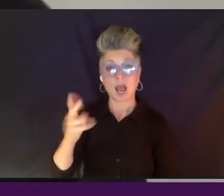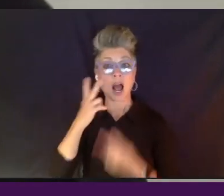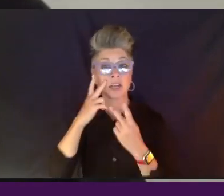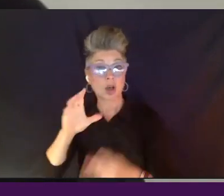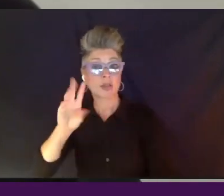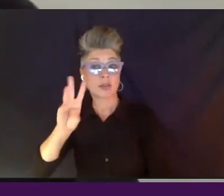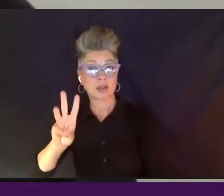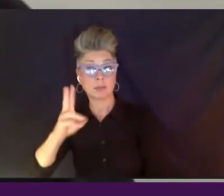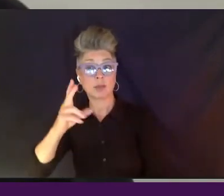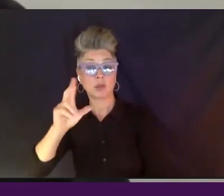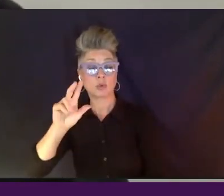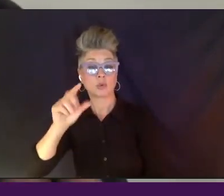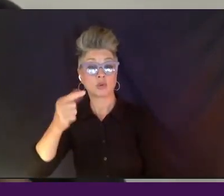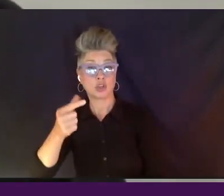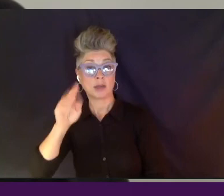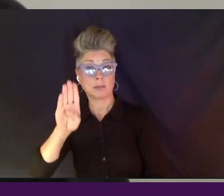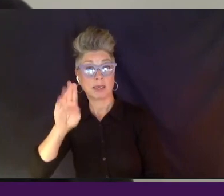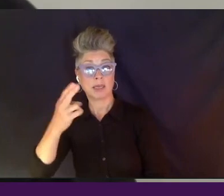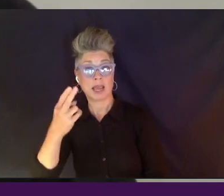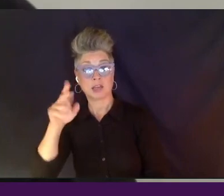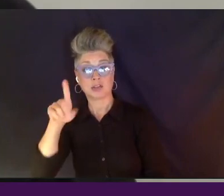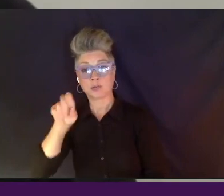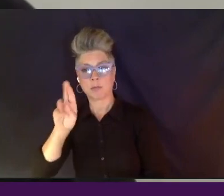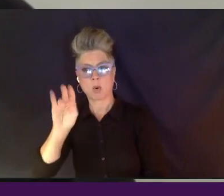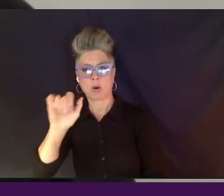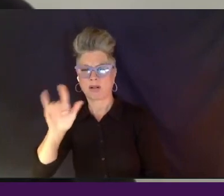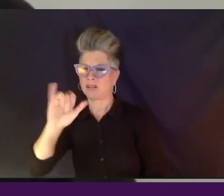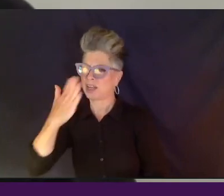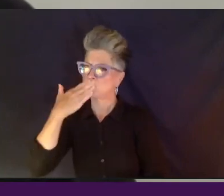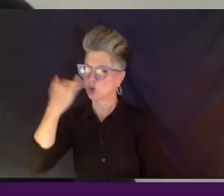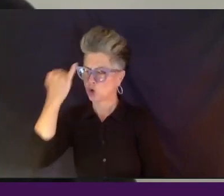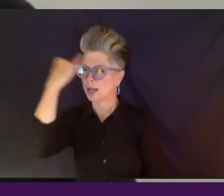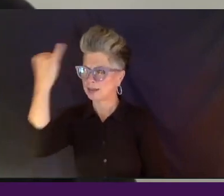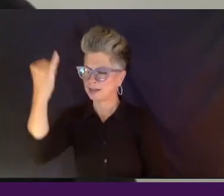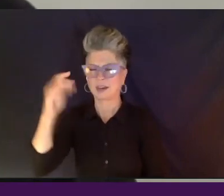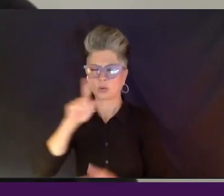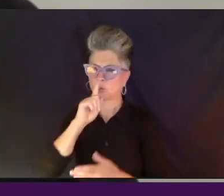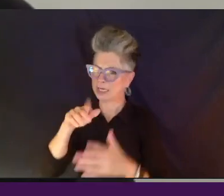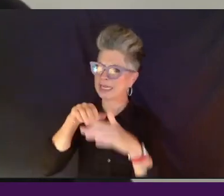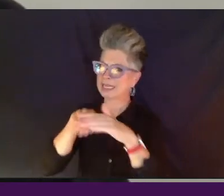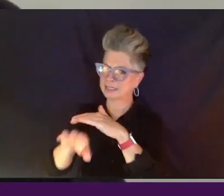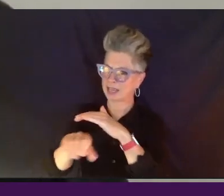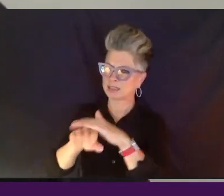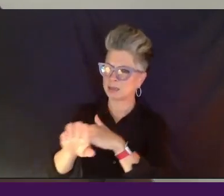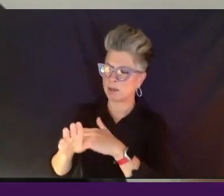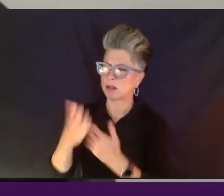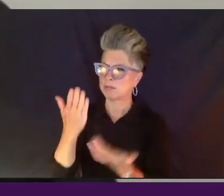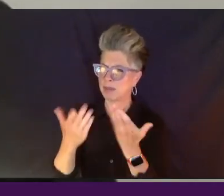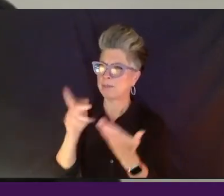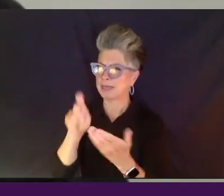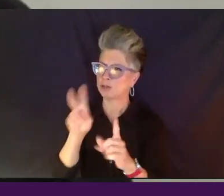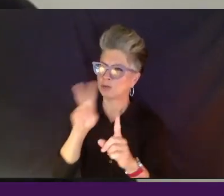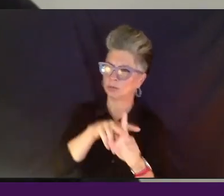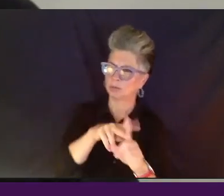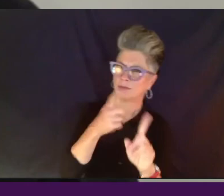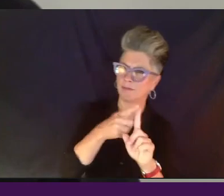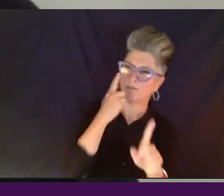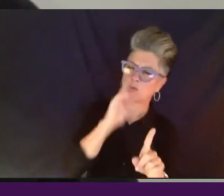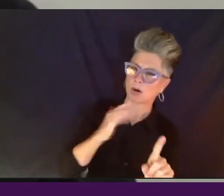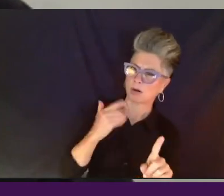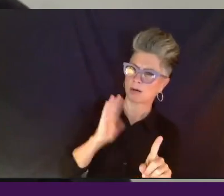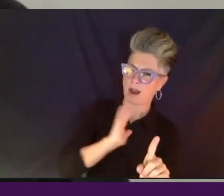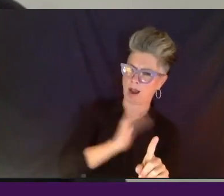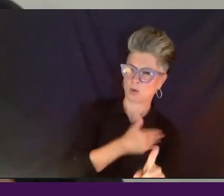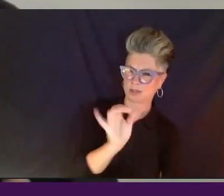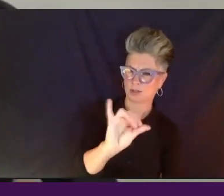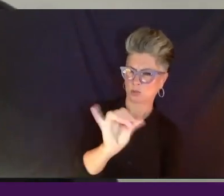to WNET, just because it seems so accessible. But, you know, we joke, we have an open floor plan. And I like